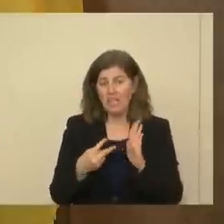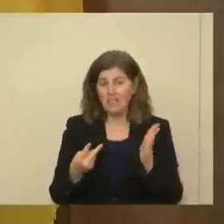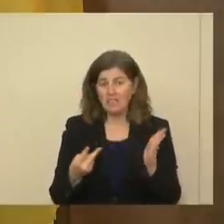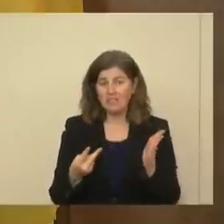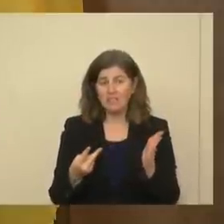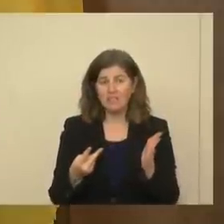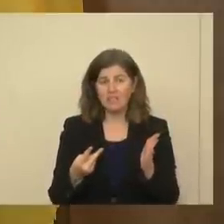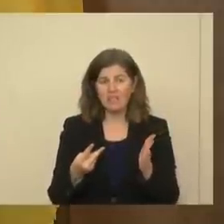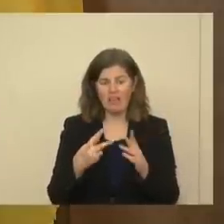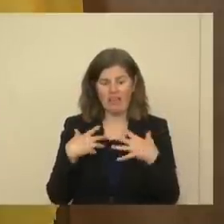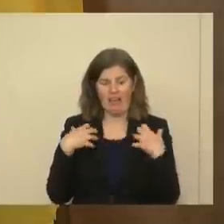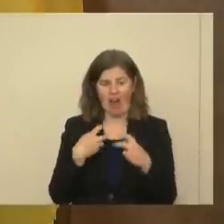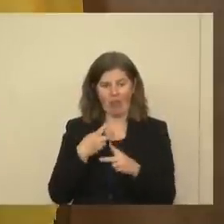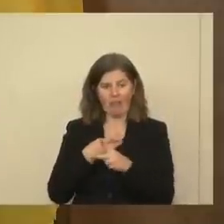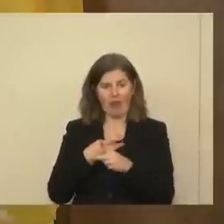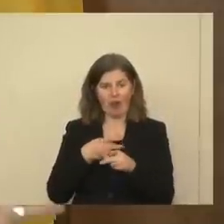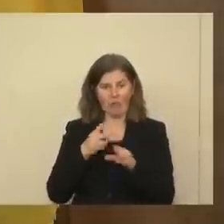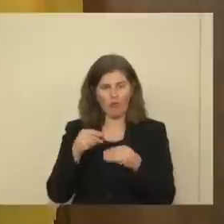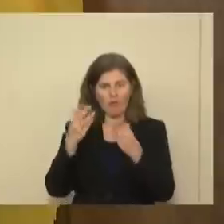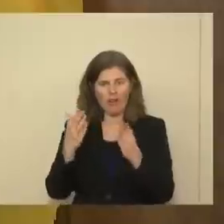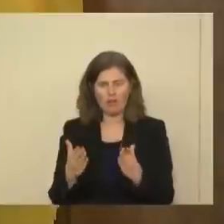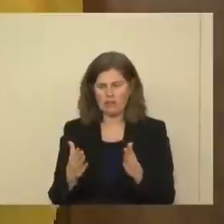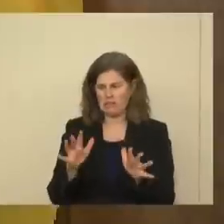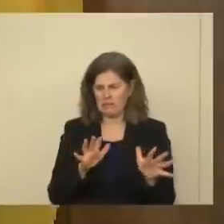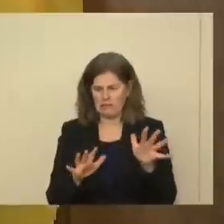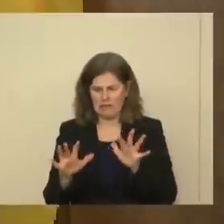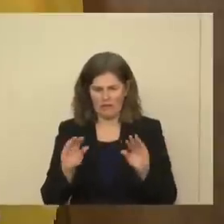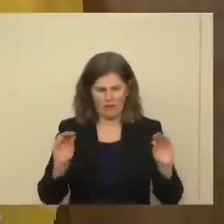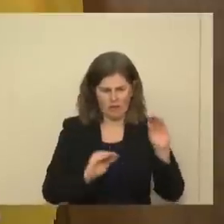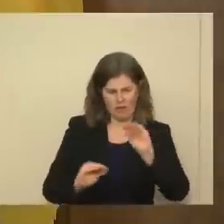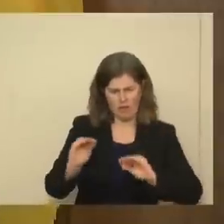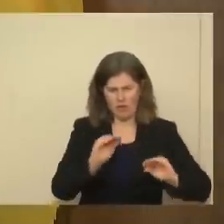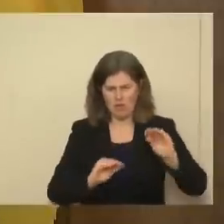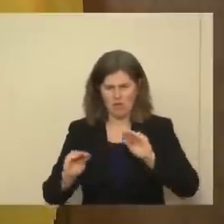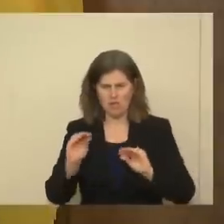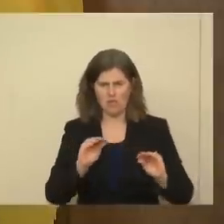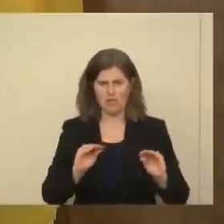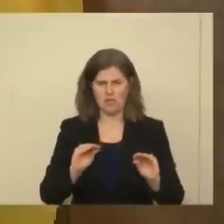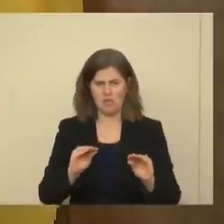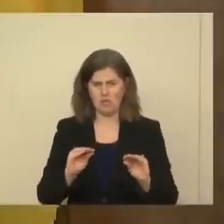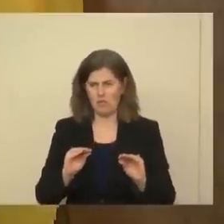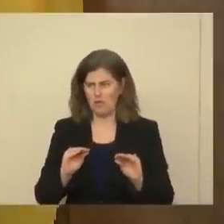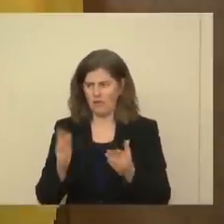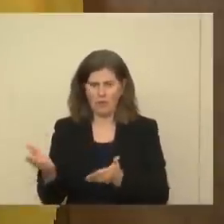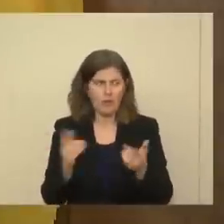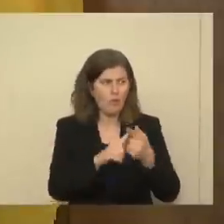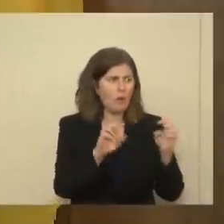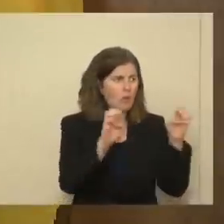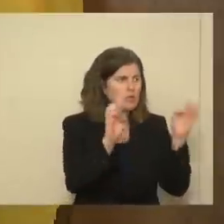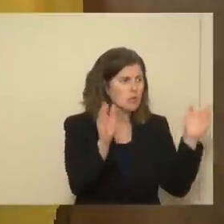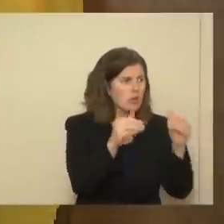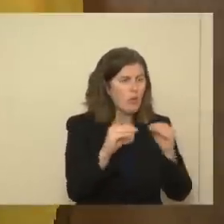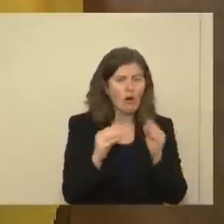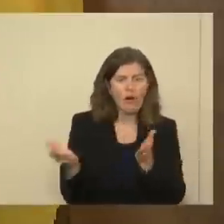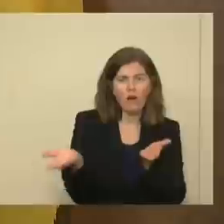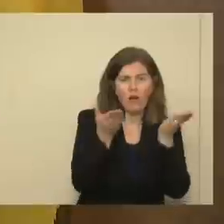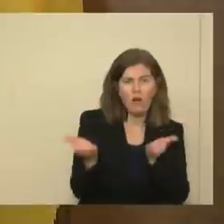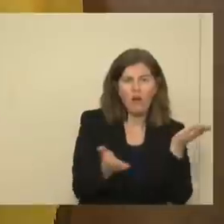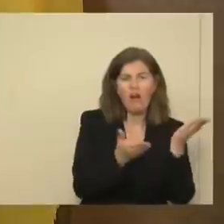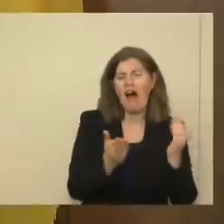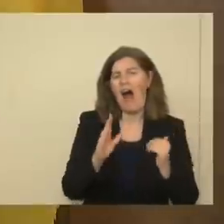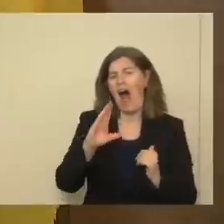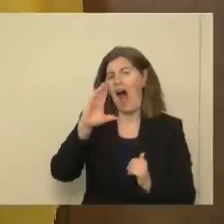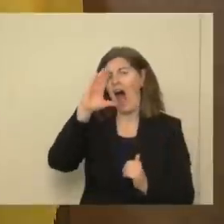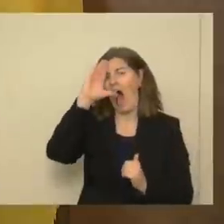safeguarding health care workers and health care providers because it means they're moving out of the facilities for emergency room care and hospital care. So I